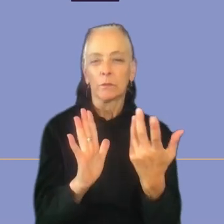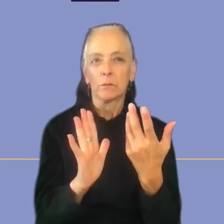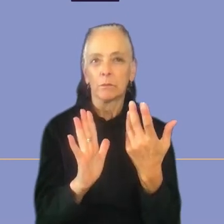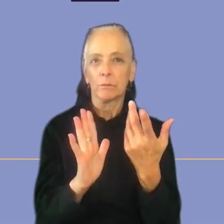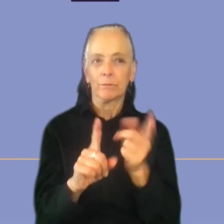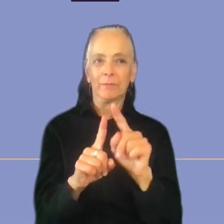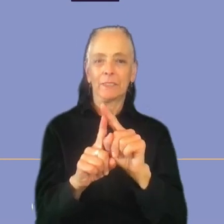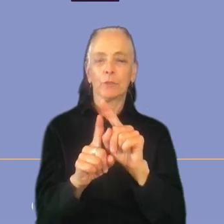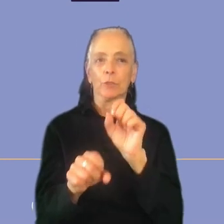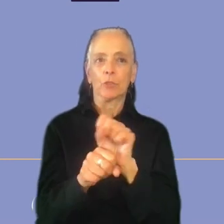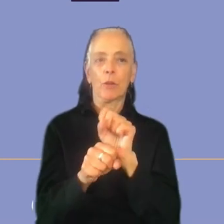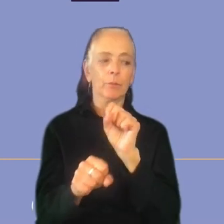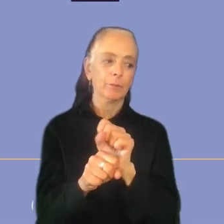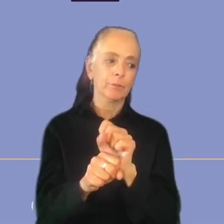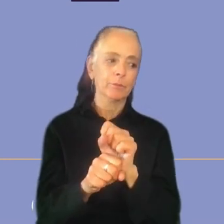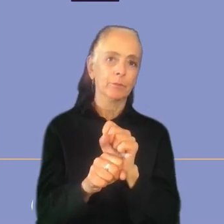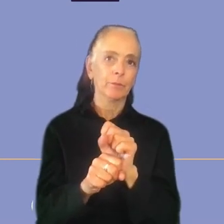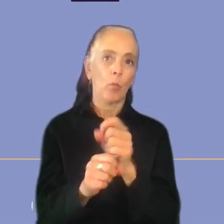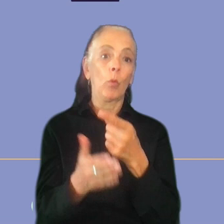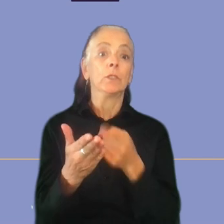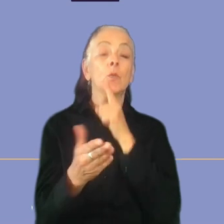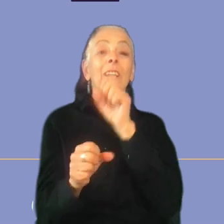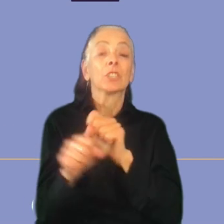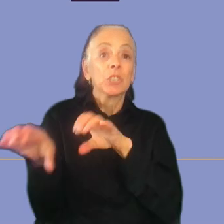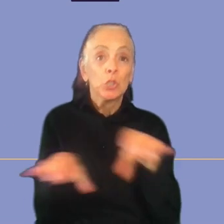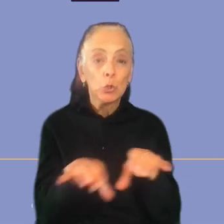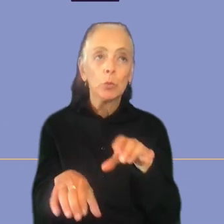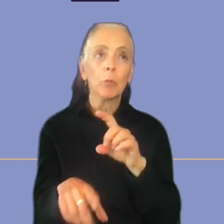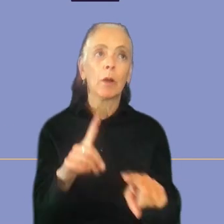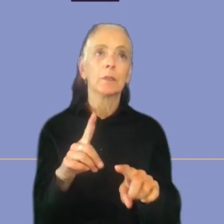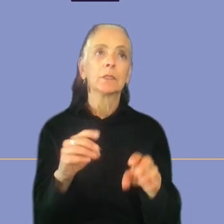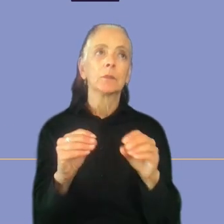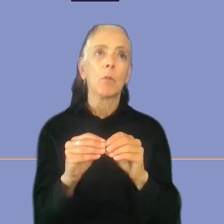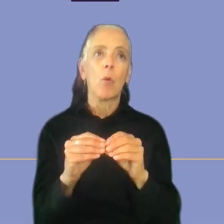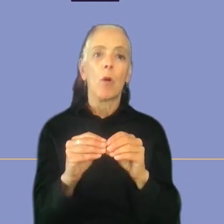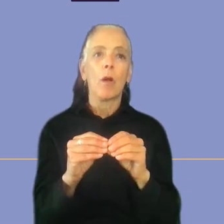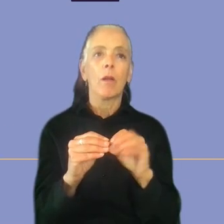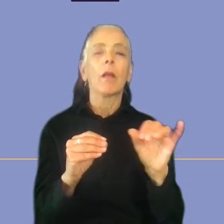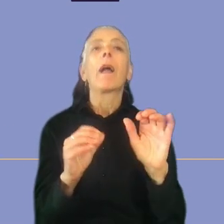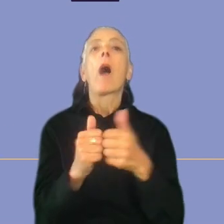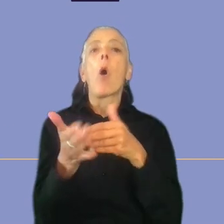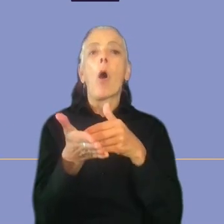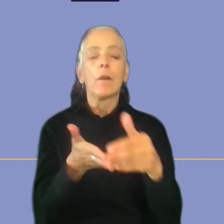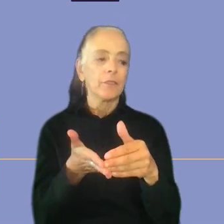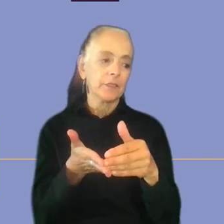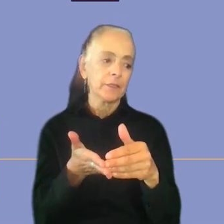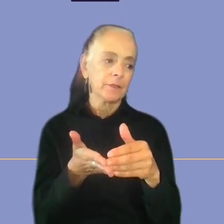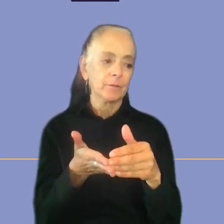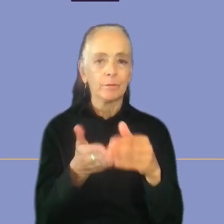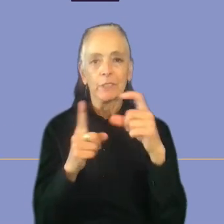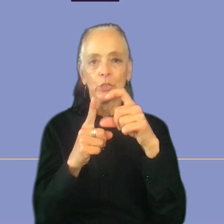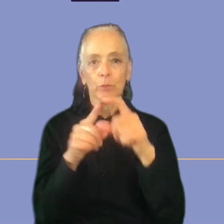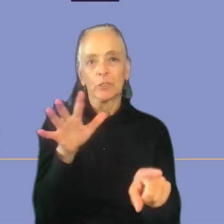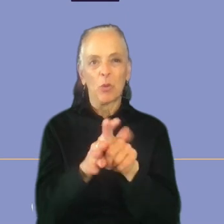the different job and what you would actually do there, but it is more like how often these terms are appearing in this description